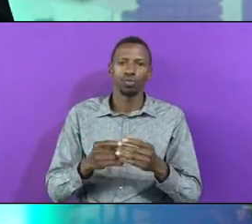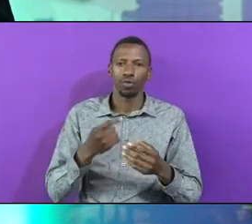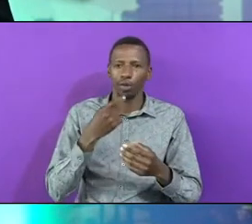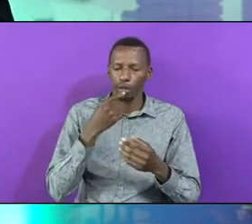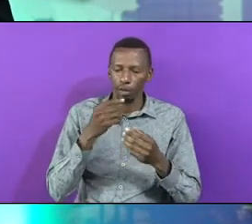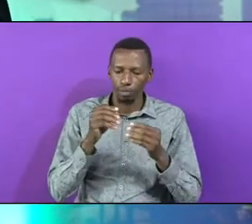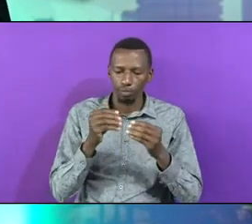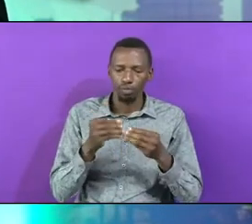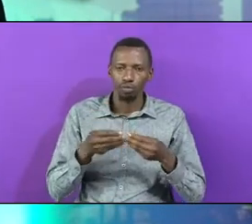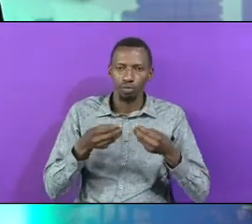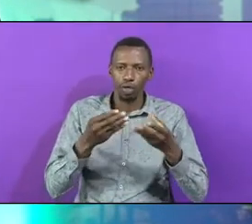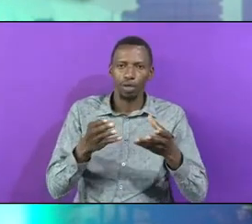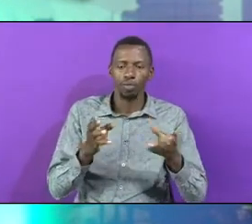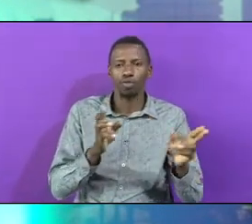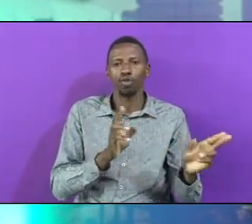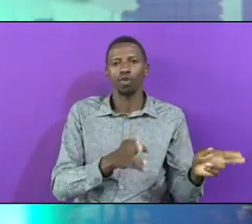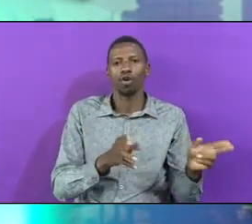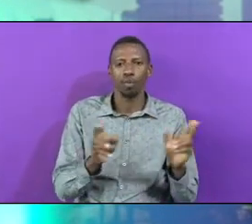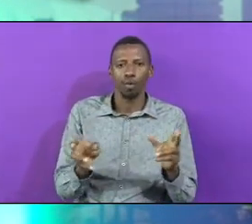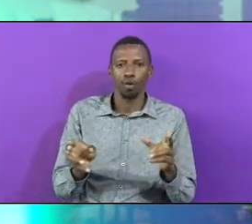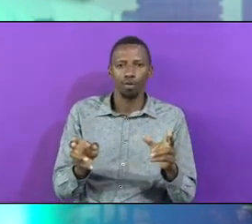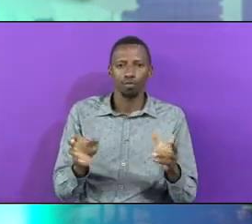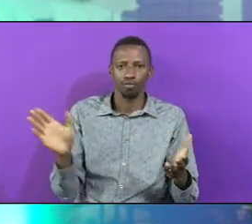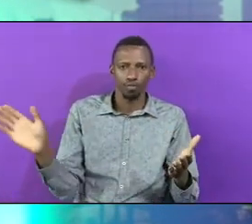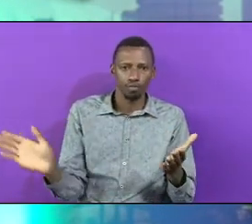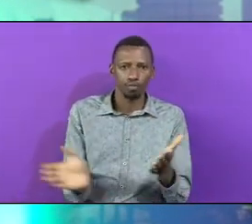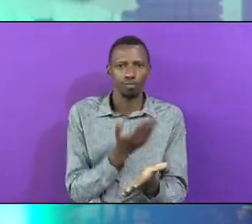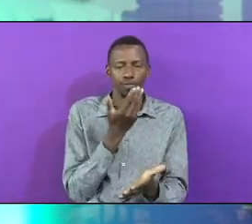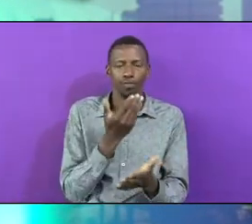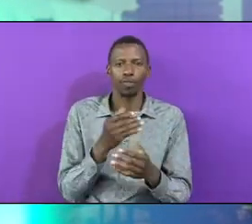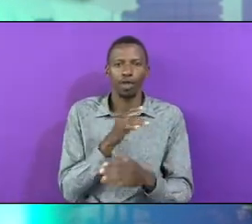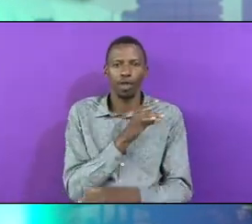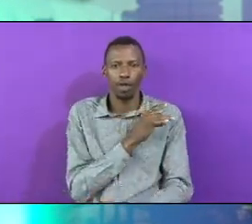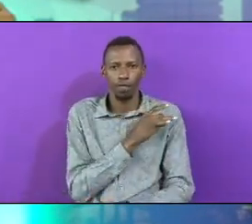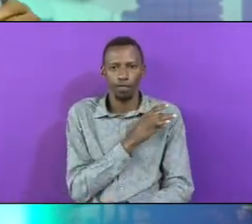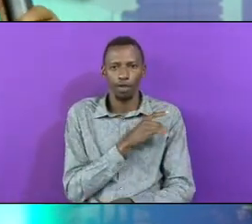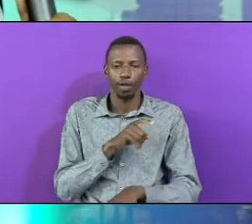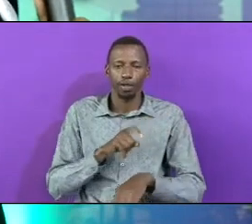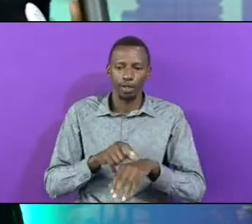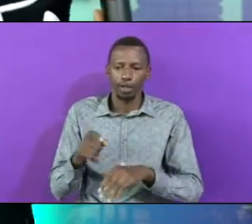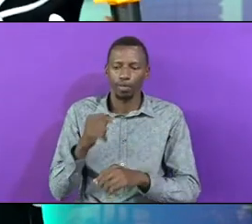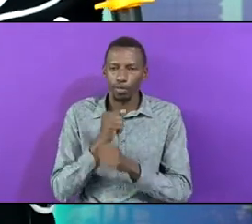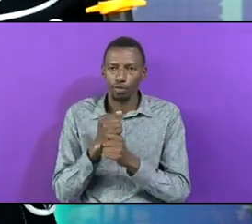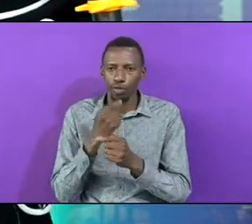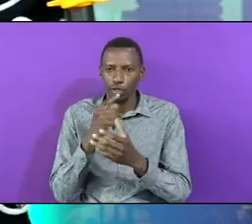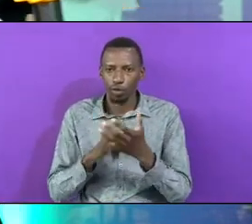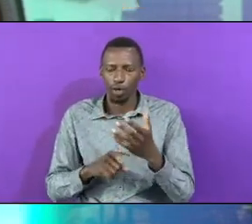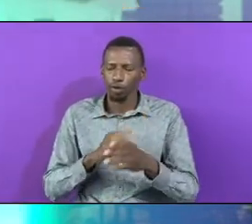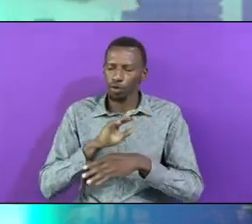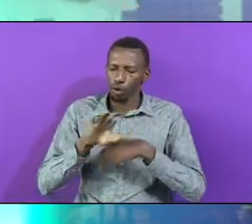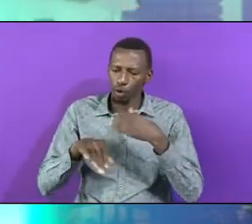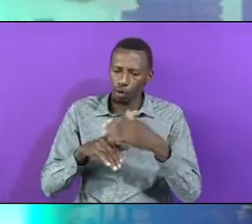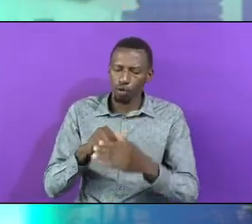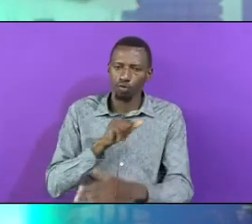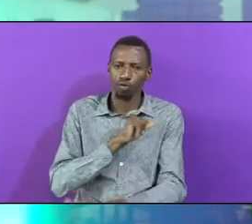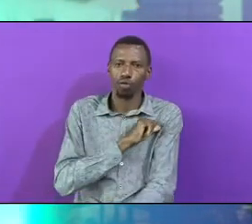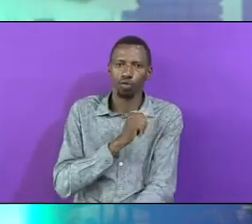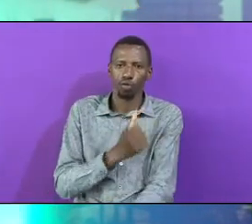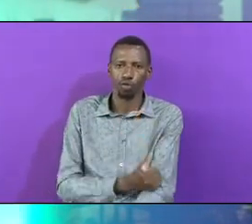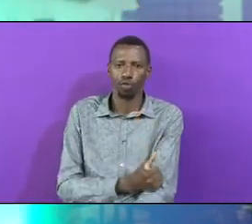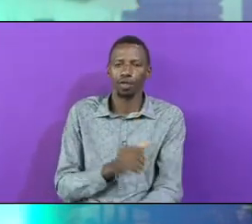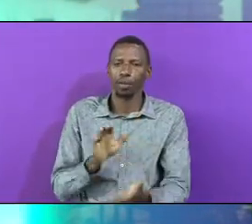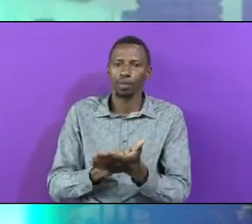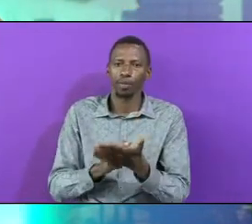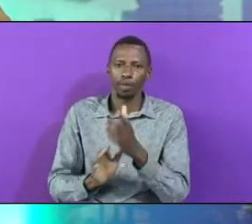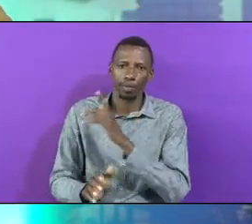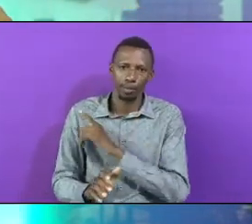The fear And how does he do it He says All authority Praise the